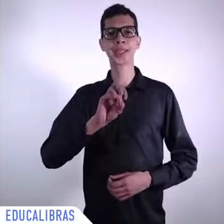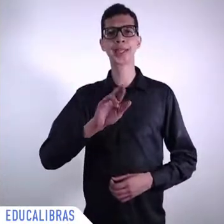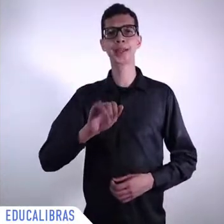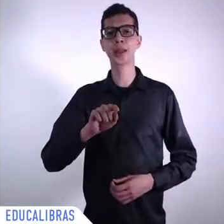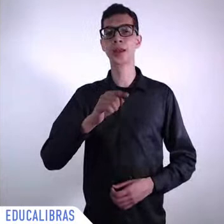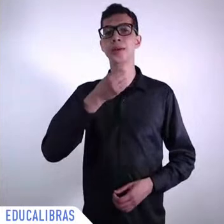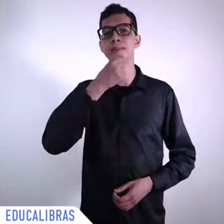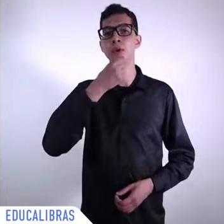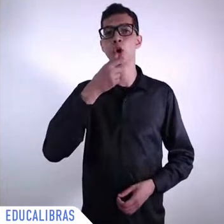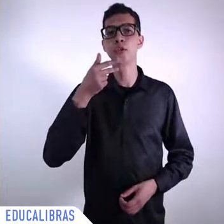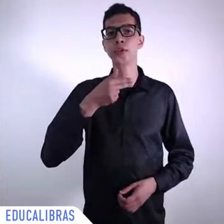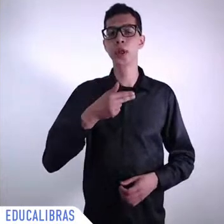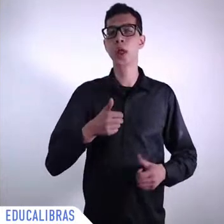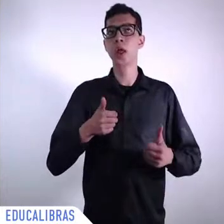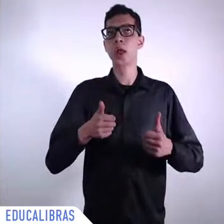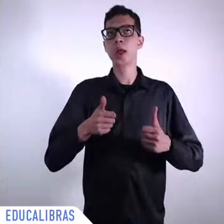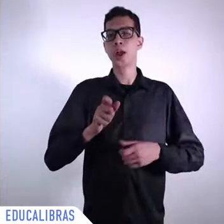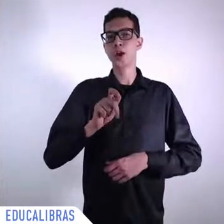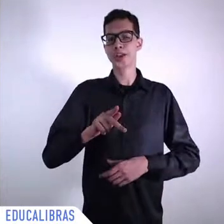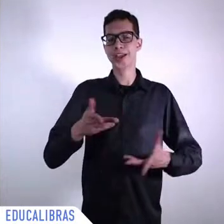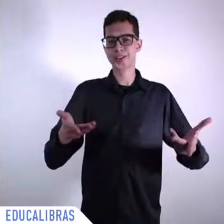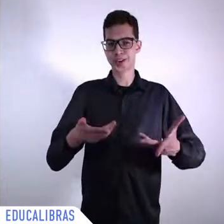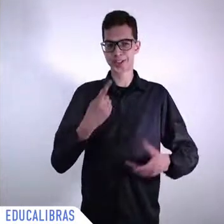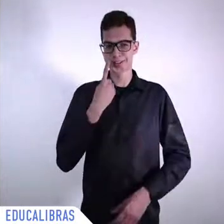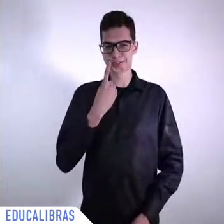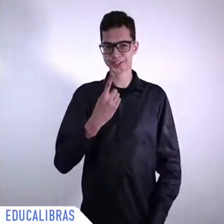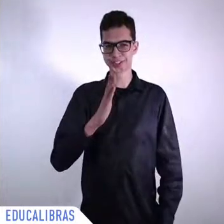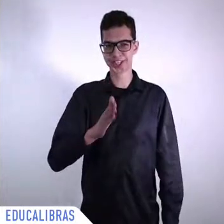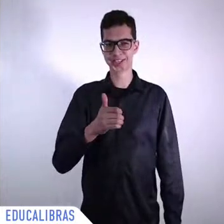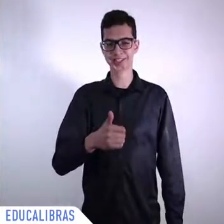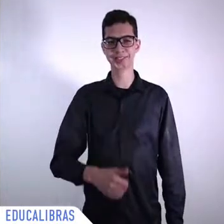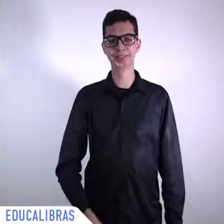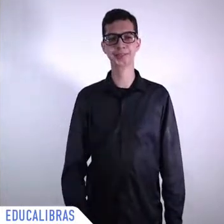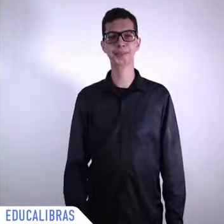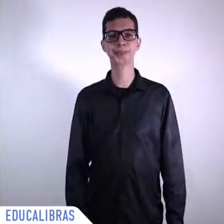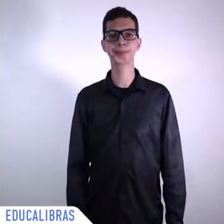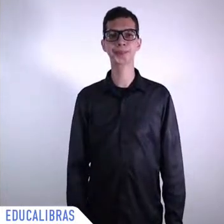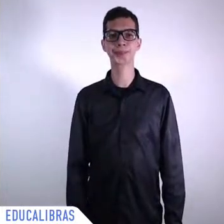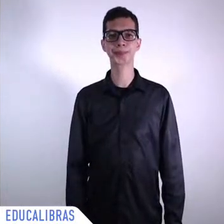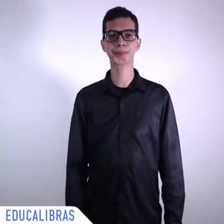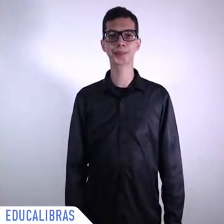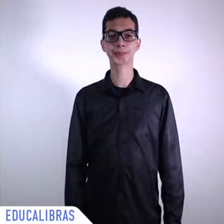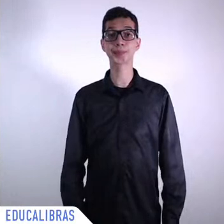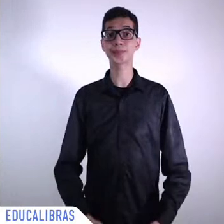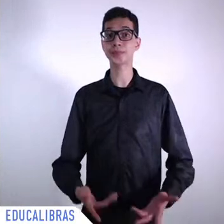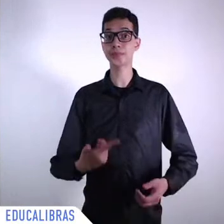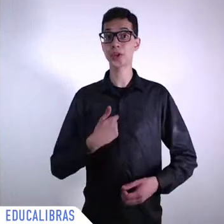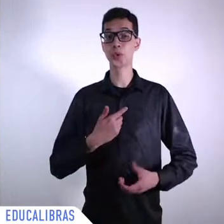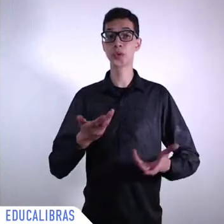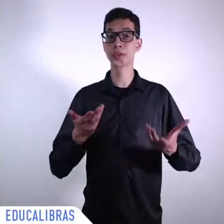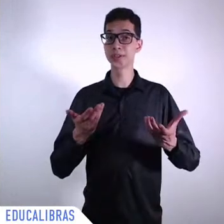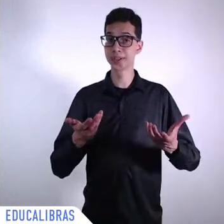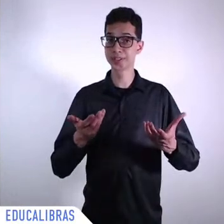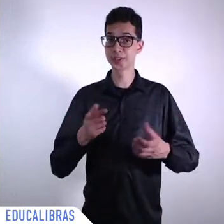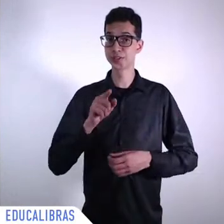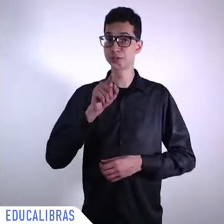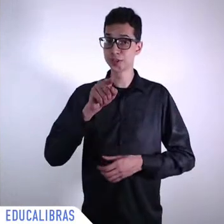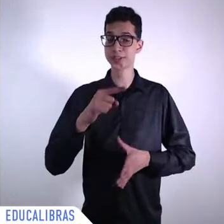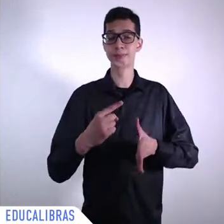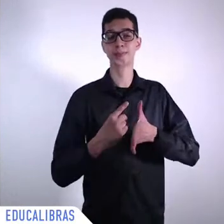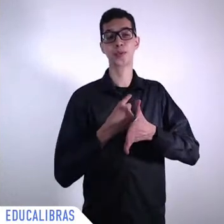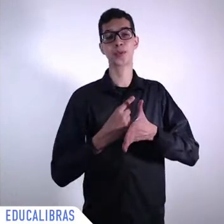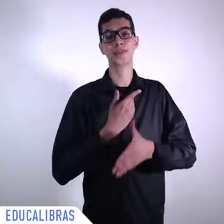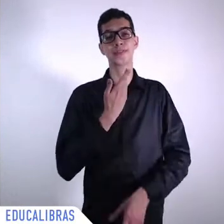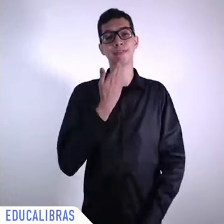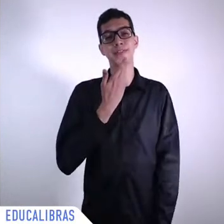wish you have asked me an easier question because I believe the question about what can be done nowadays about the